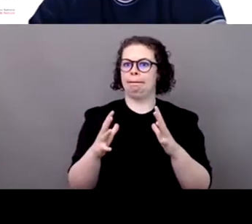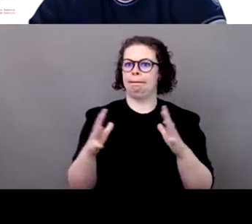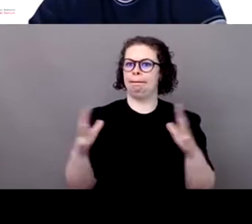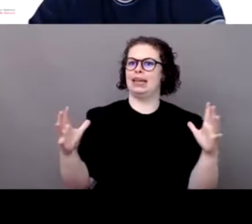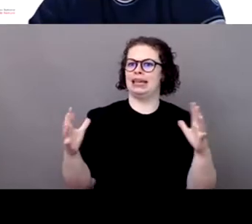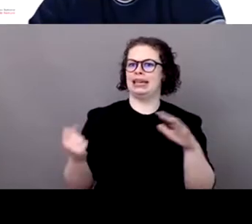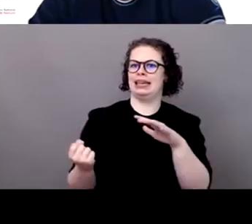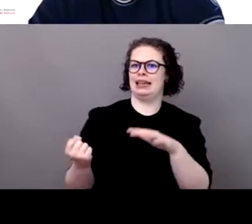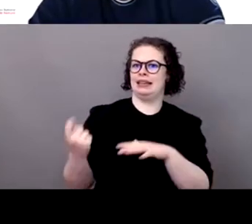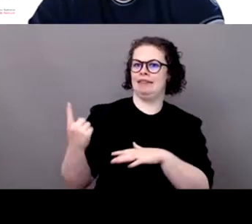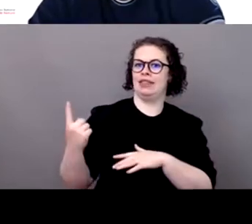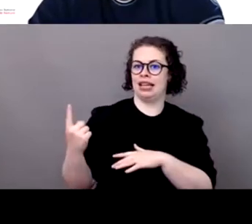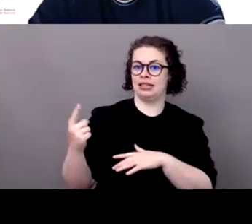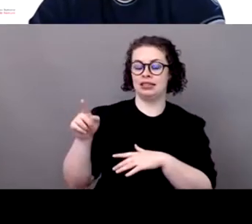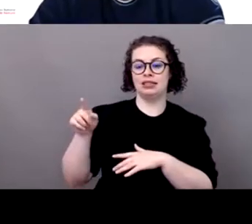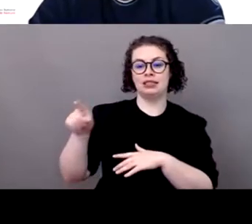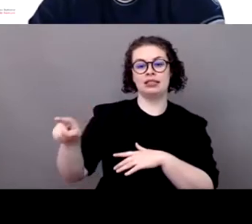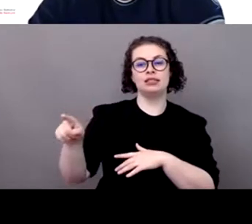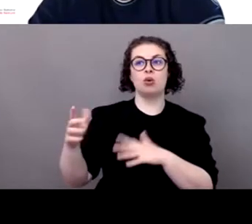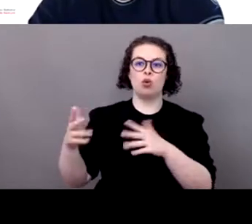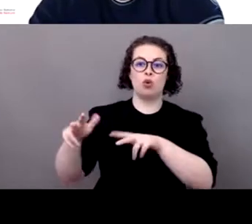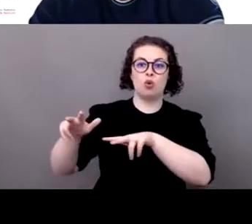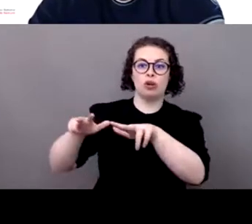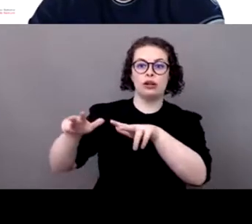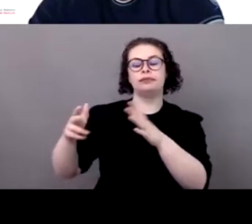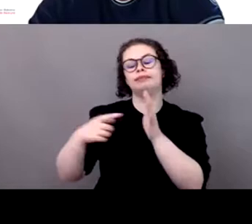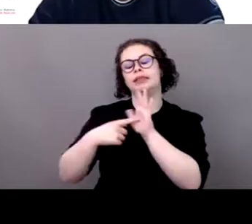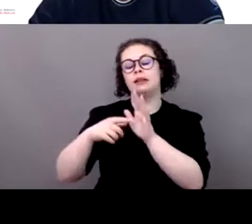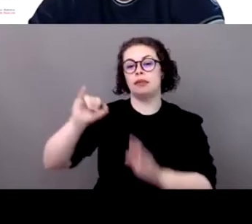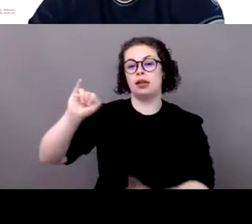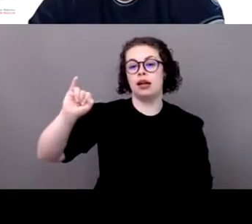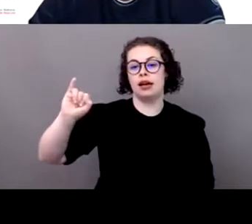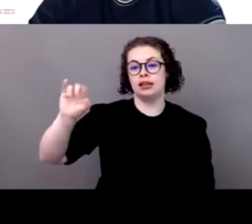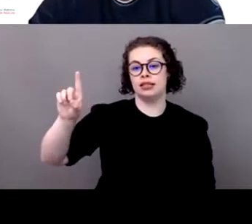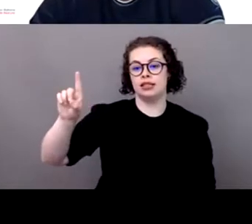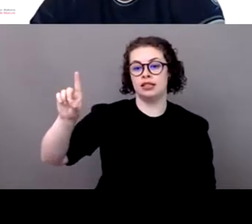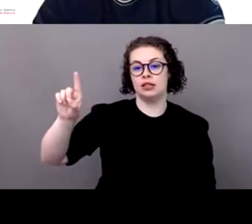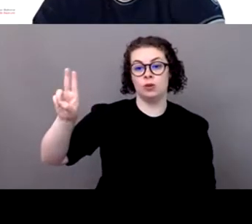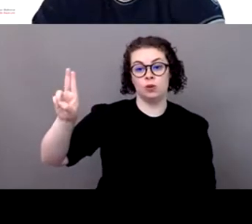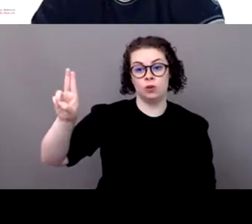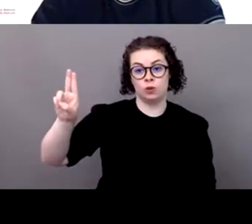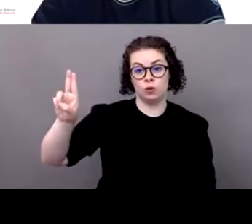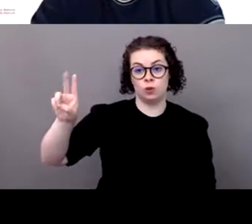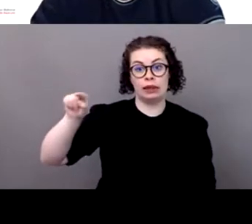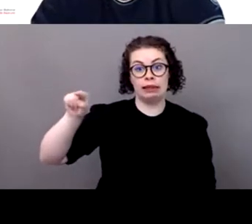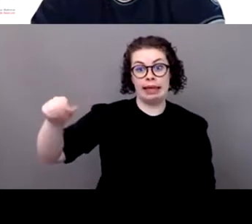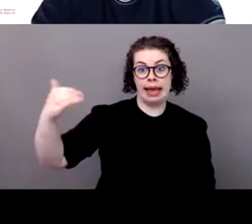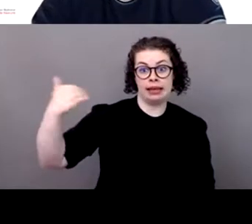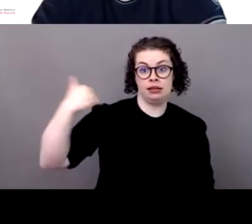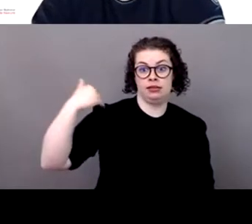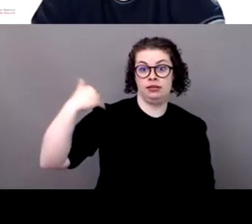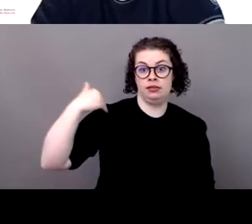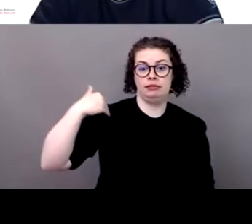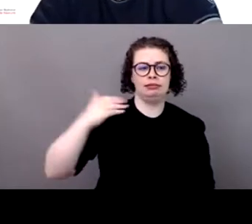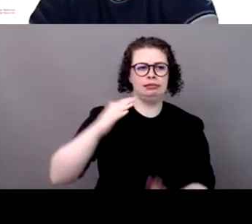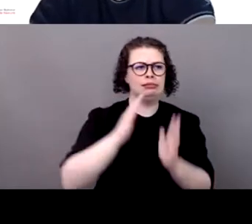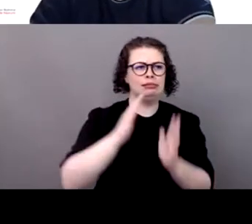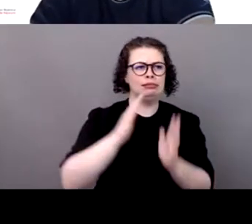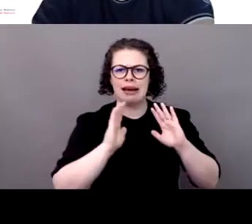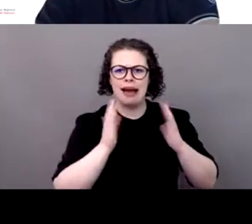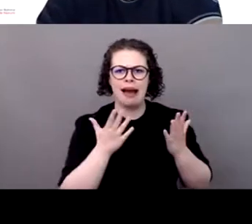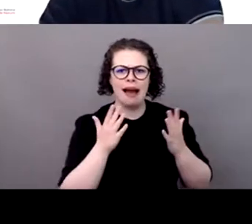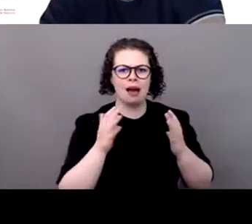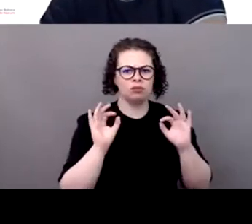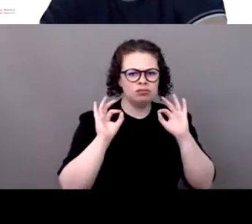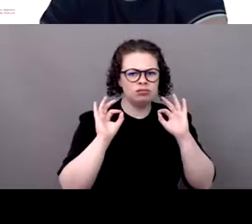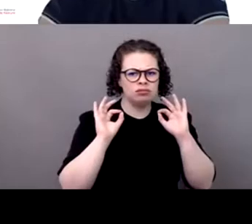organizers of major events like the IBU, for example, who are actually actively asking us for guidance, for support, to